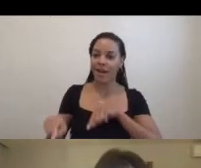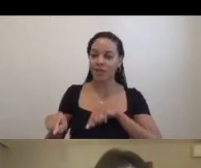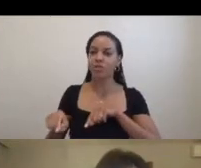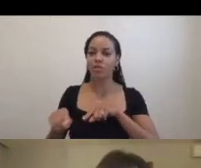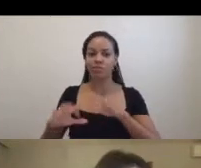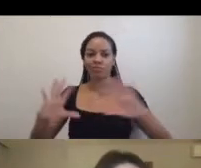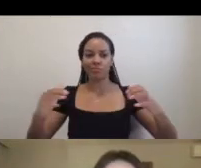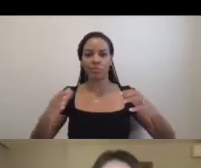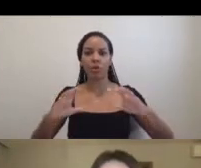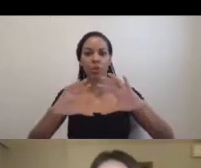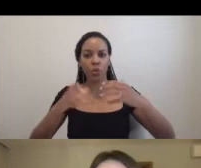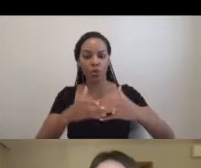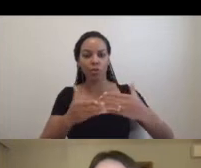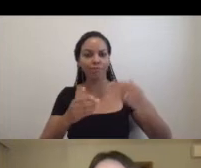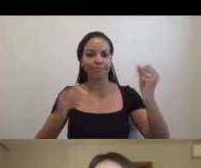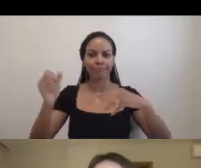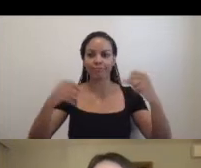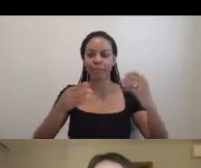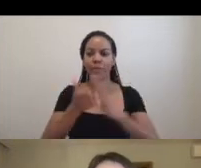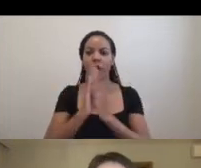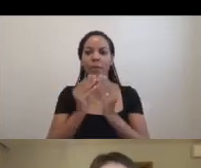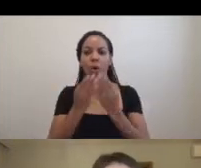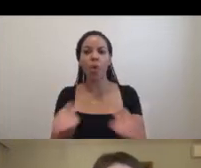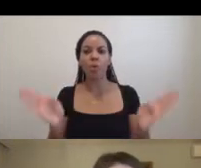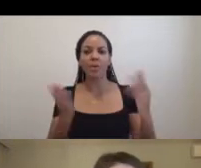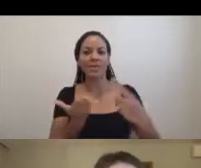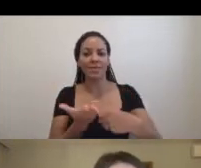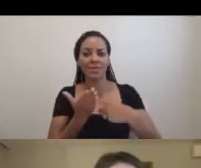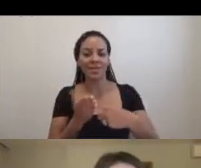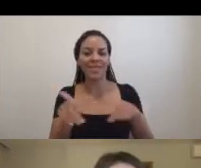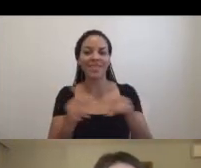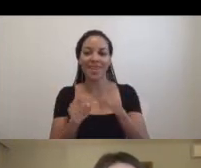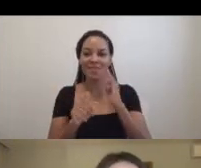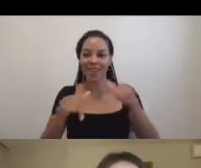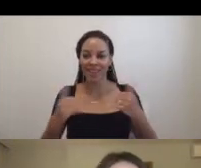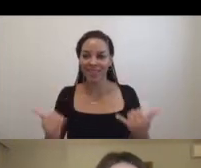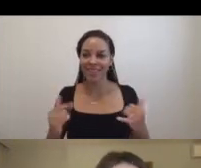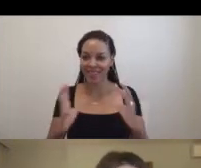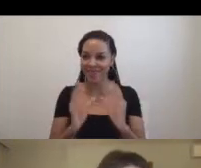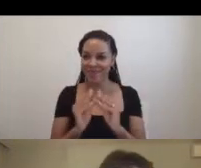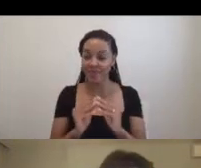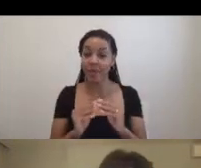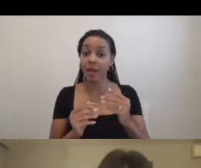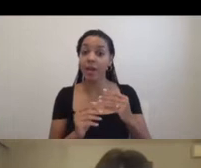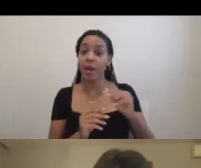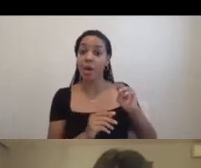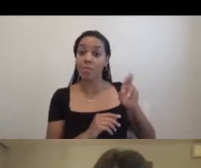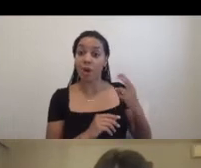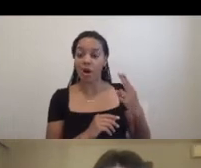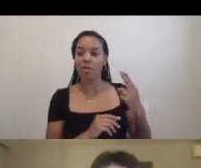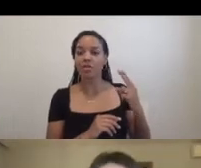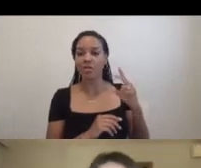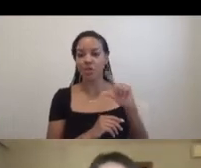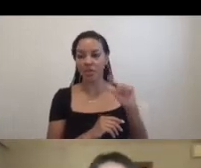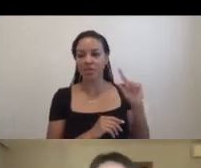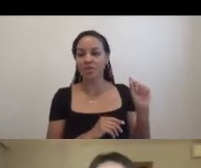a group to open up the discussion, much like this very symposium. In March 2020, everything changed, as